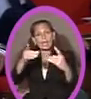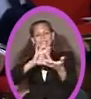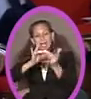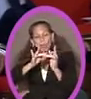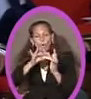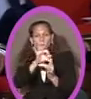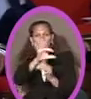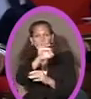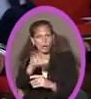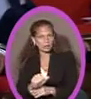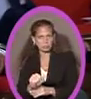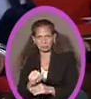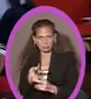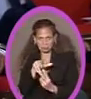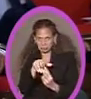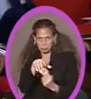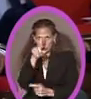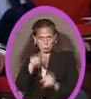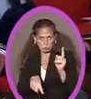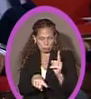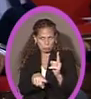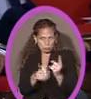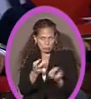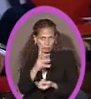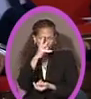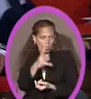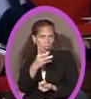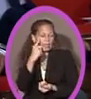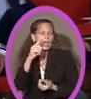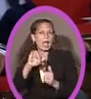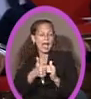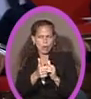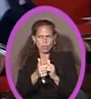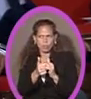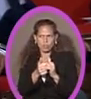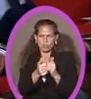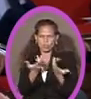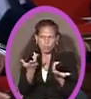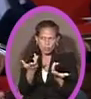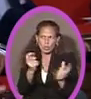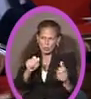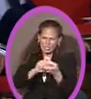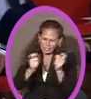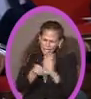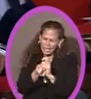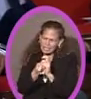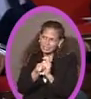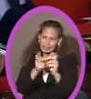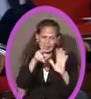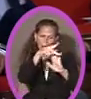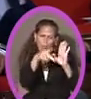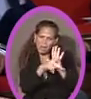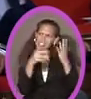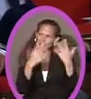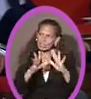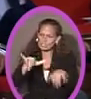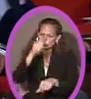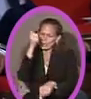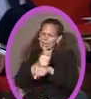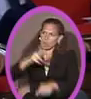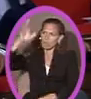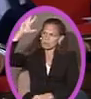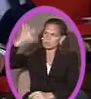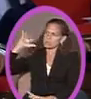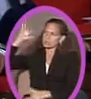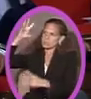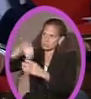Florida, neither one could come up with a single precedent to show how you can change a grandfathered policy that is described in Florida